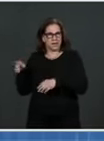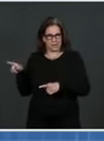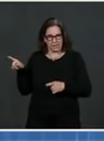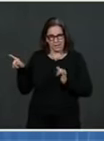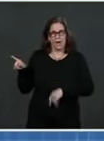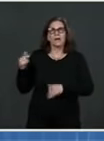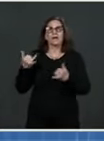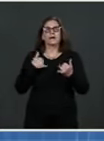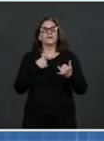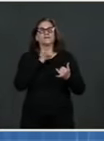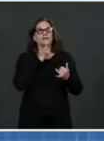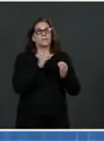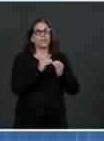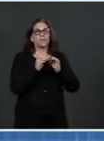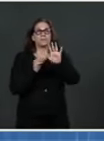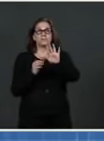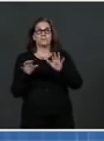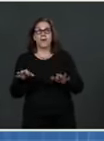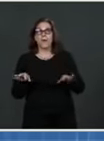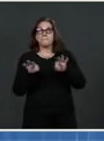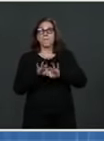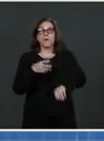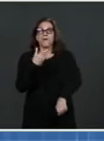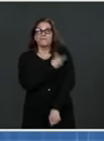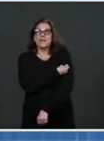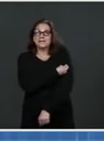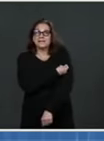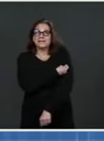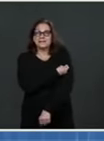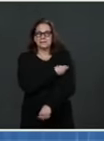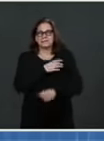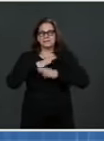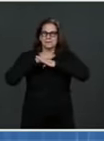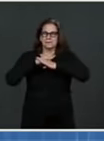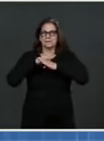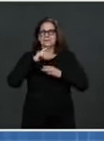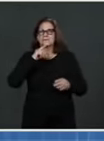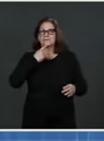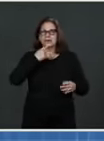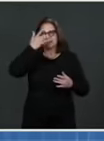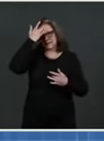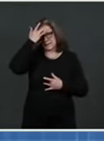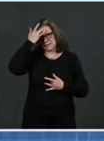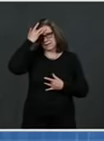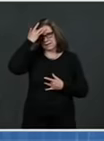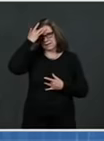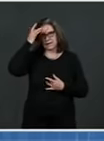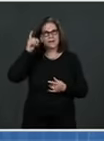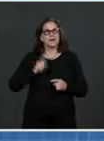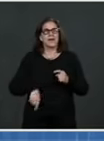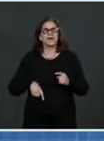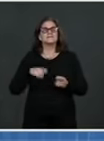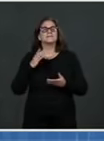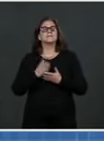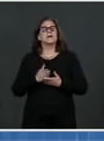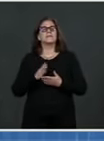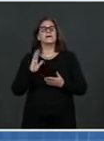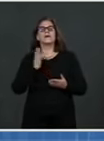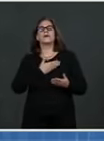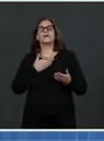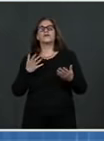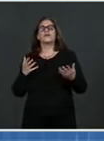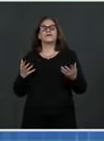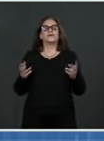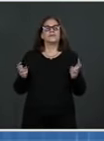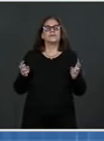to prevent severe disease and why we cannot pull back on our mitigation efforts. This is a paper from the Annals of